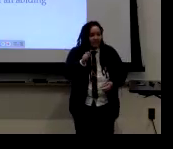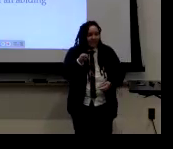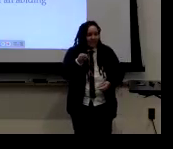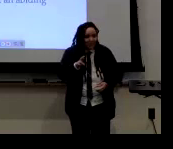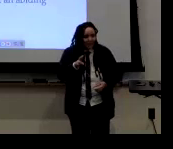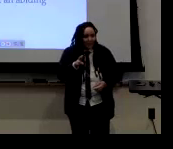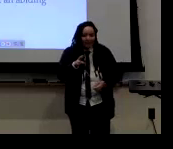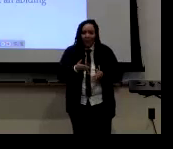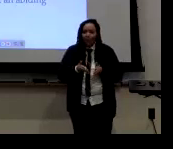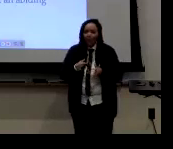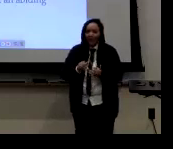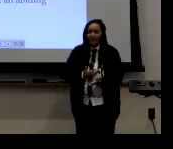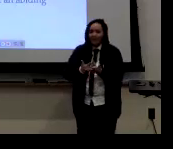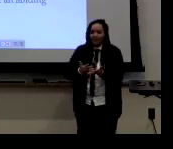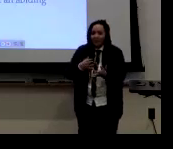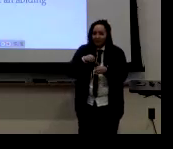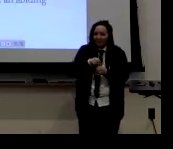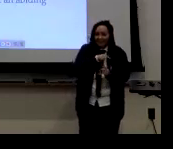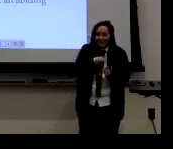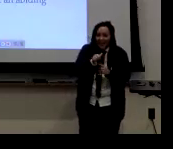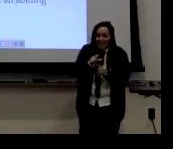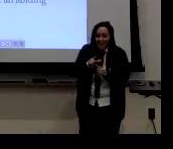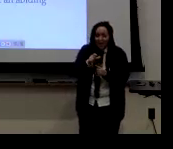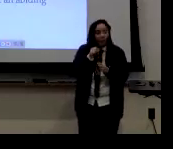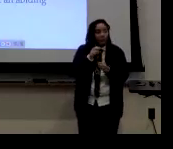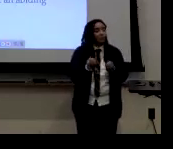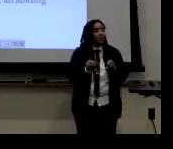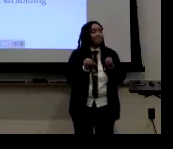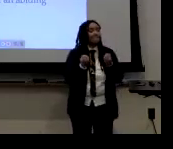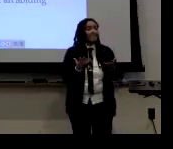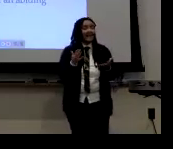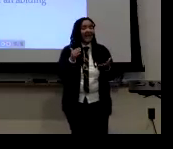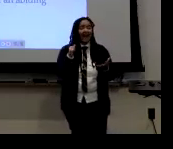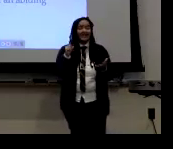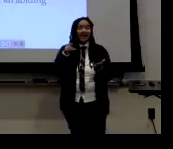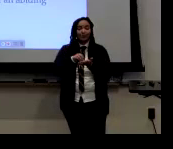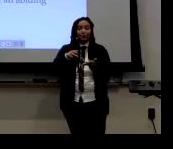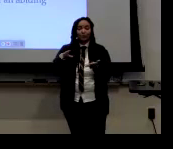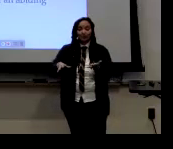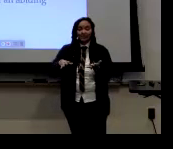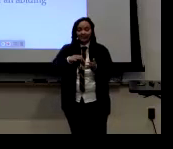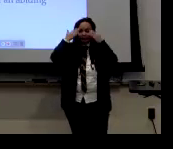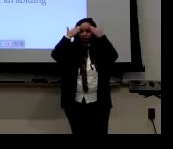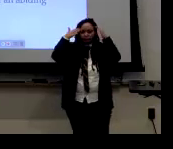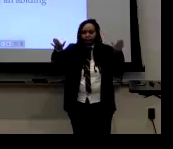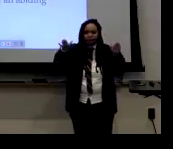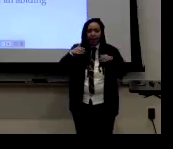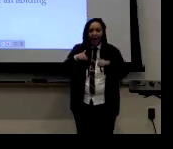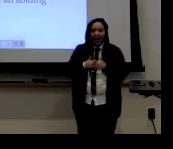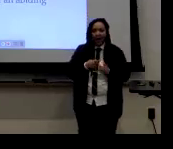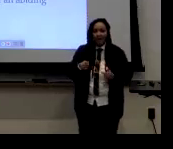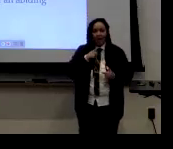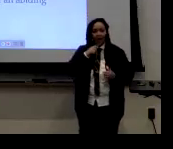the students that there is, um, a gender specific way of expressing themselves. And so